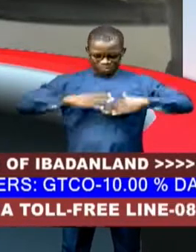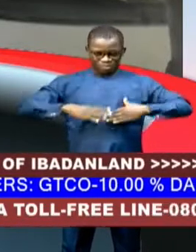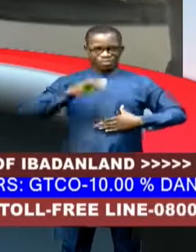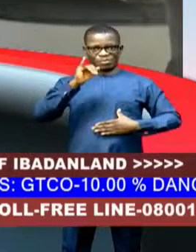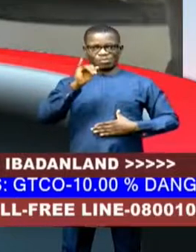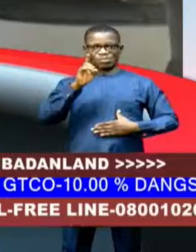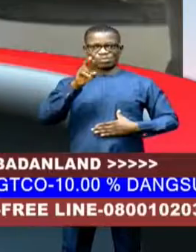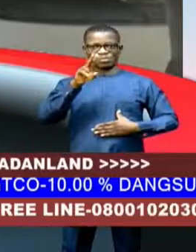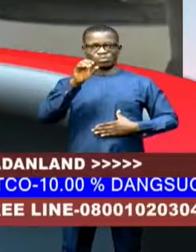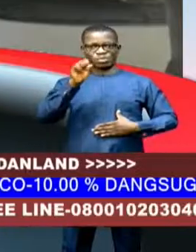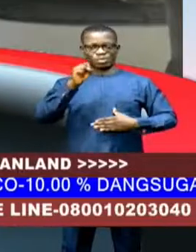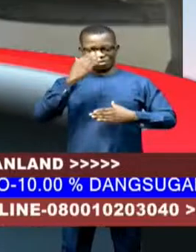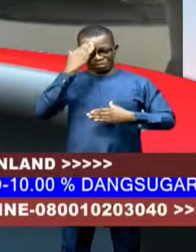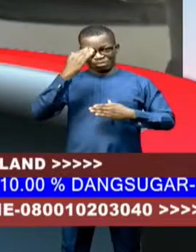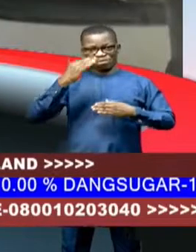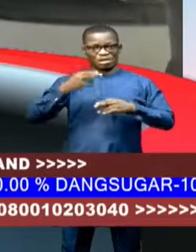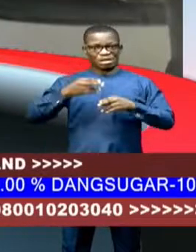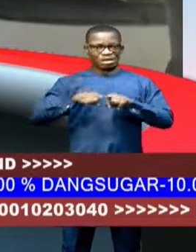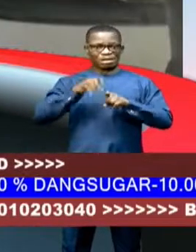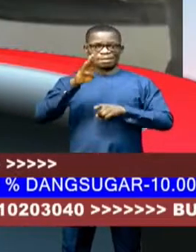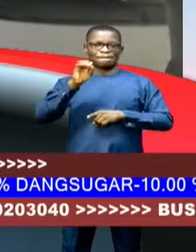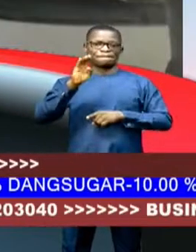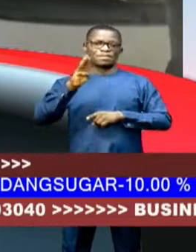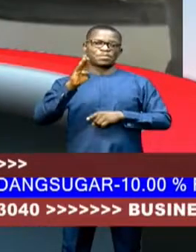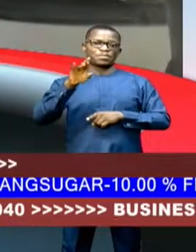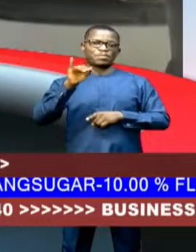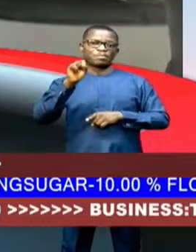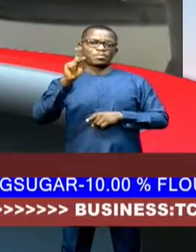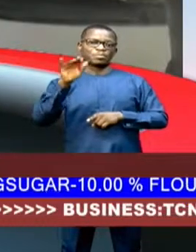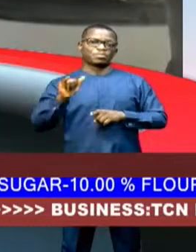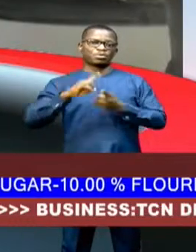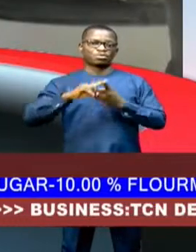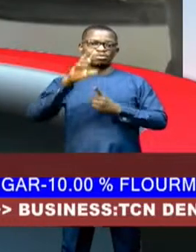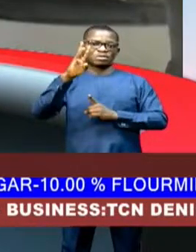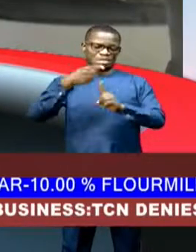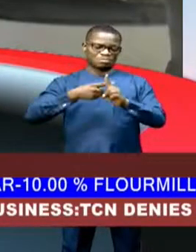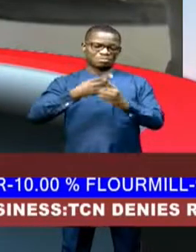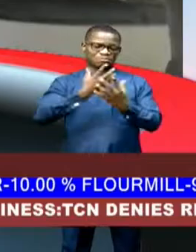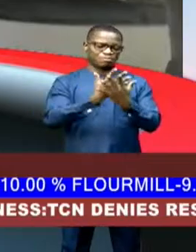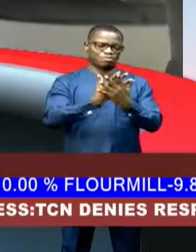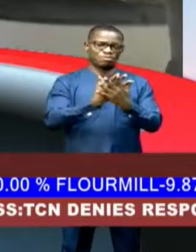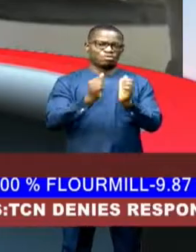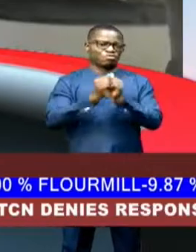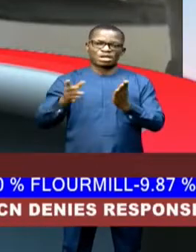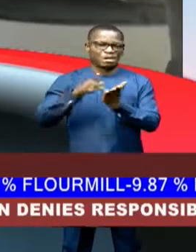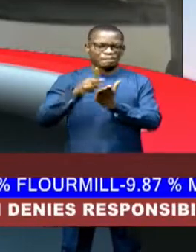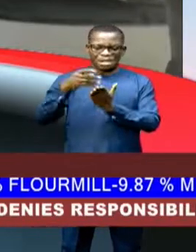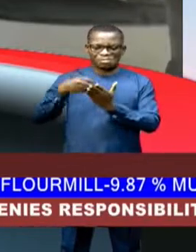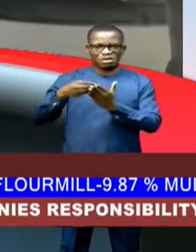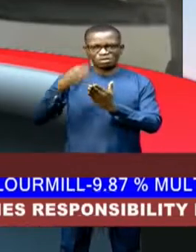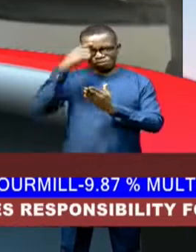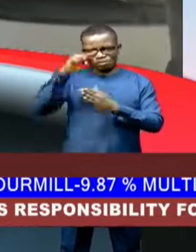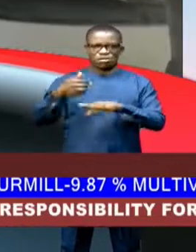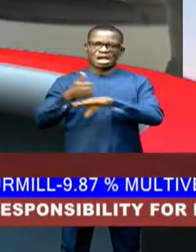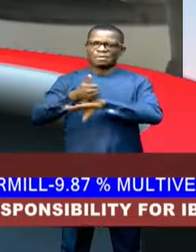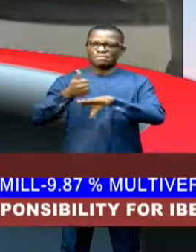popularly known as Bob Risky, to six-month imprisonment without option of fine for abusing and mutilating the naira.